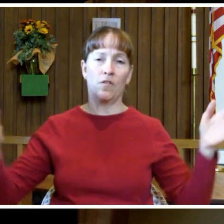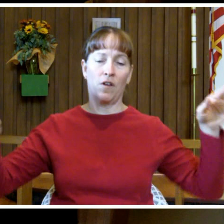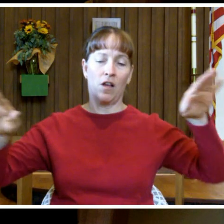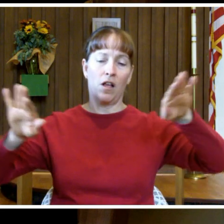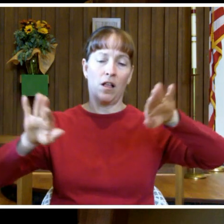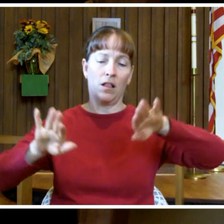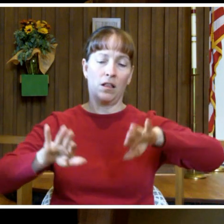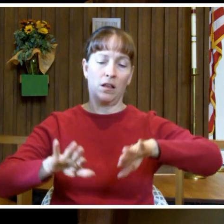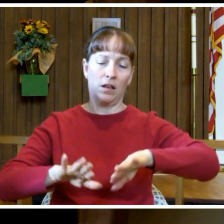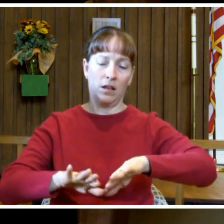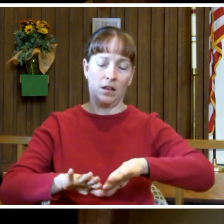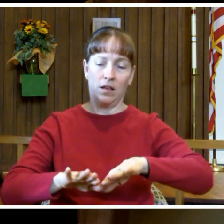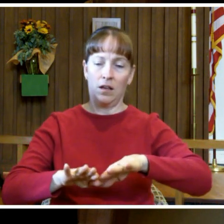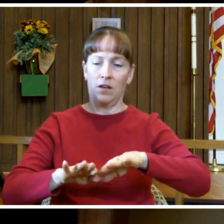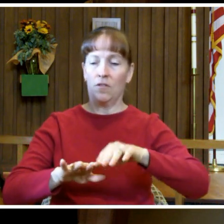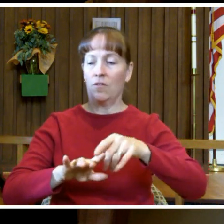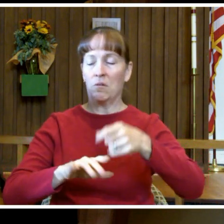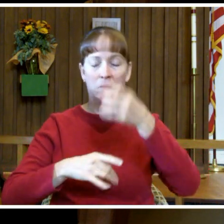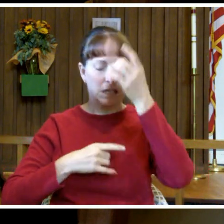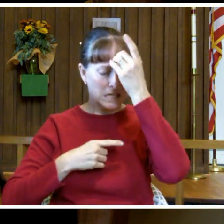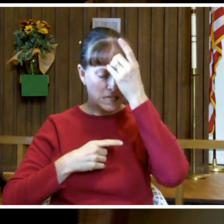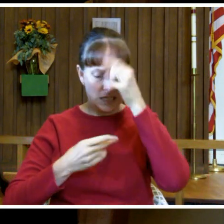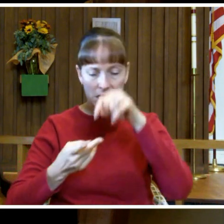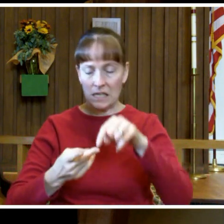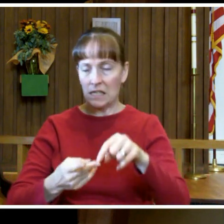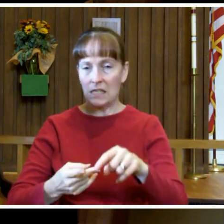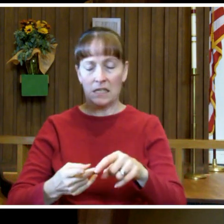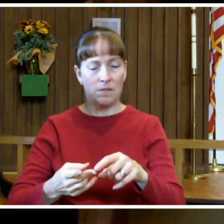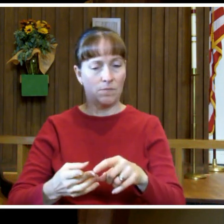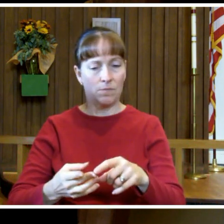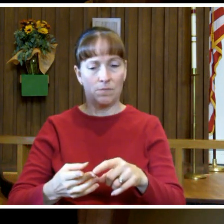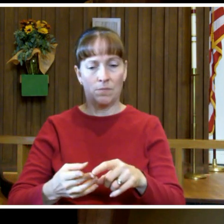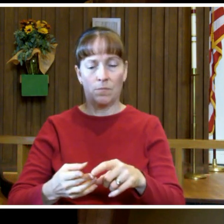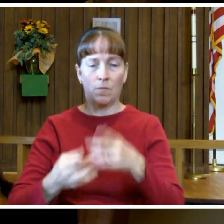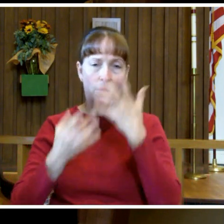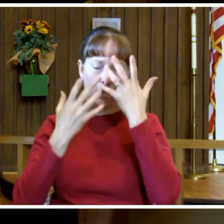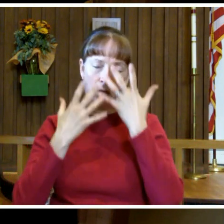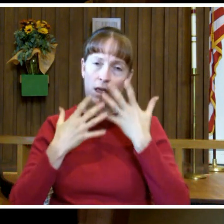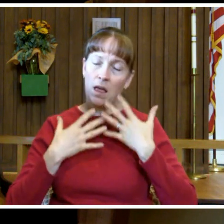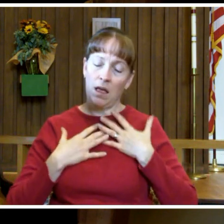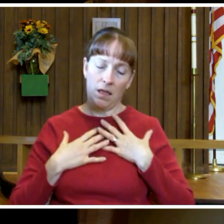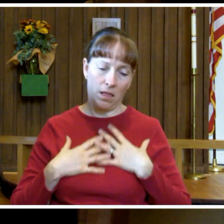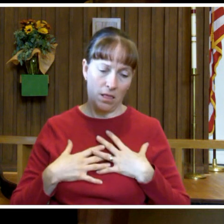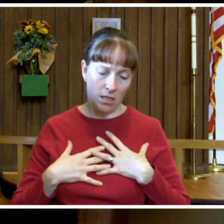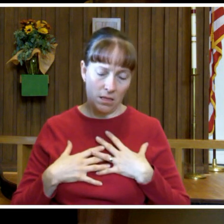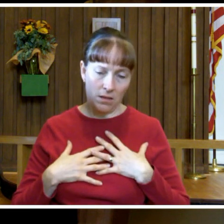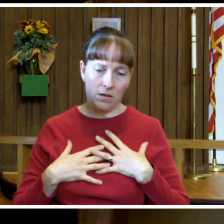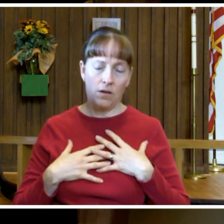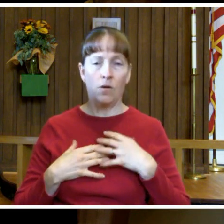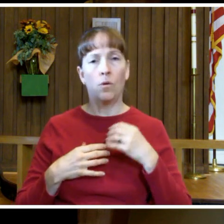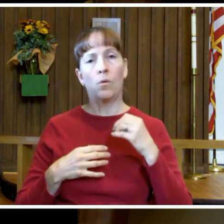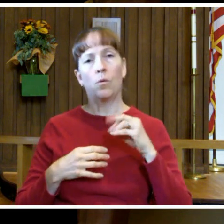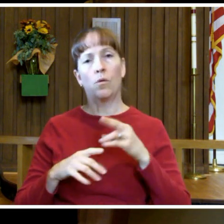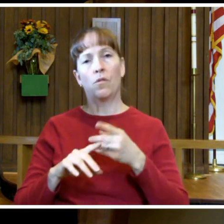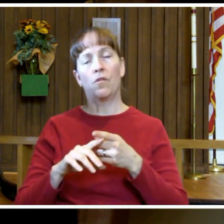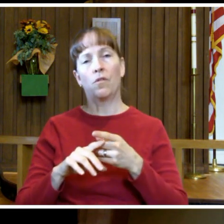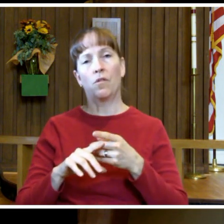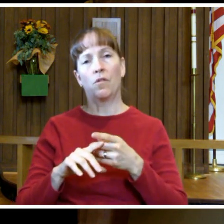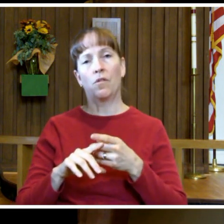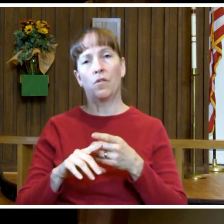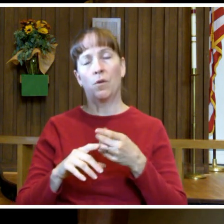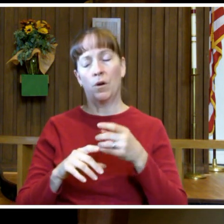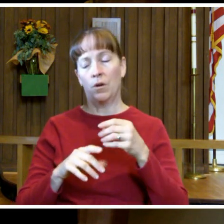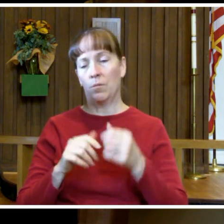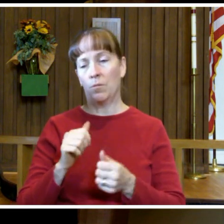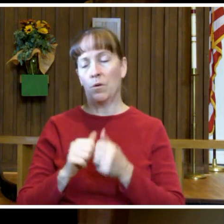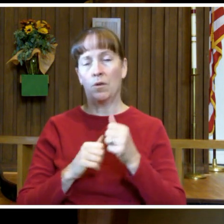whether we're in the valley from disease or from despair or from that or whether we're in